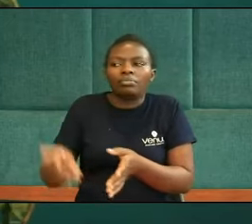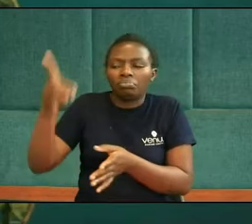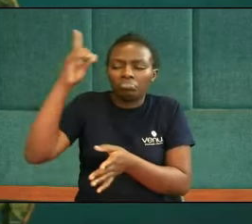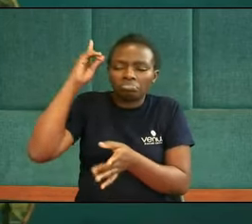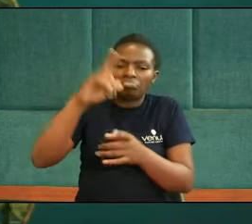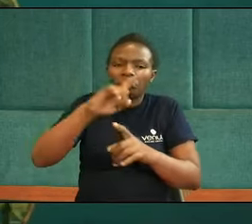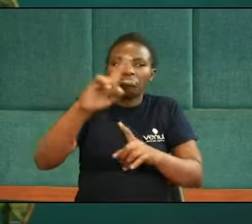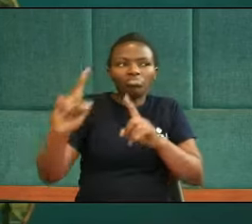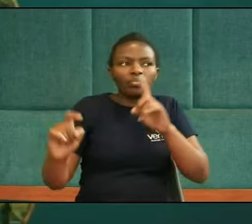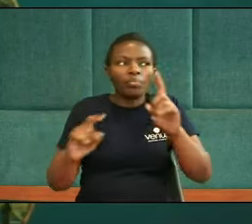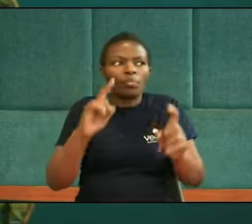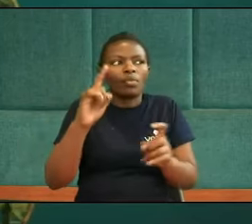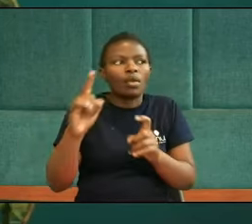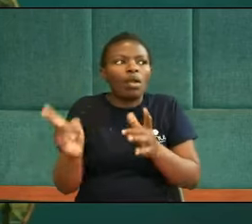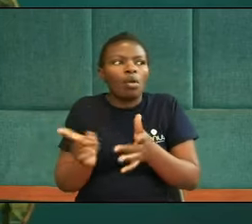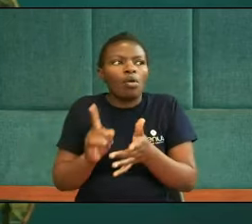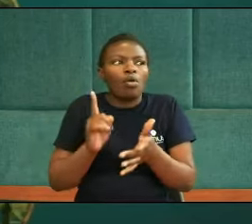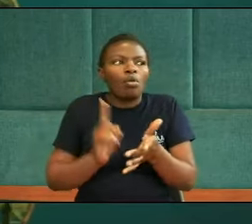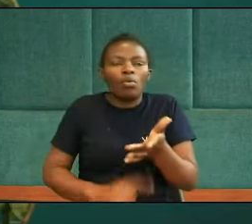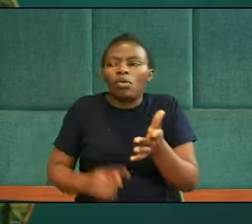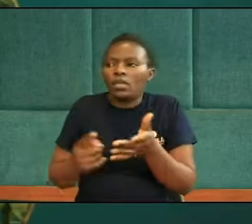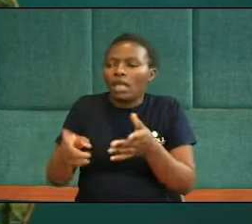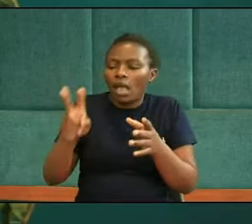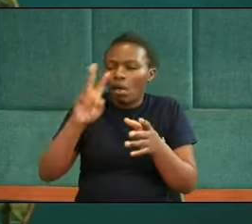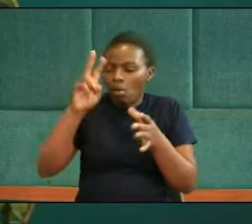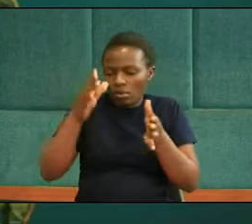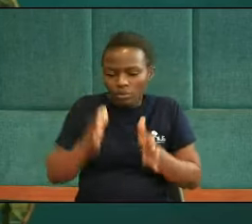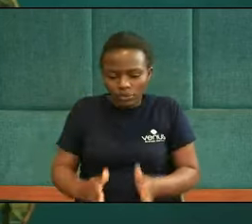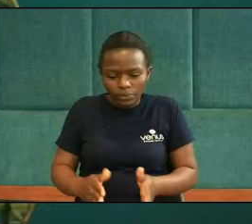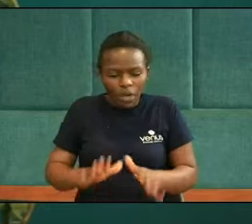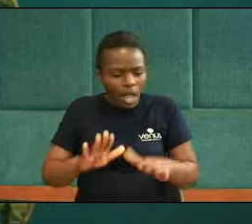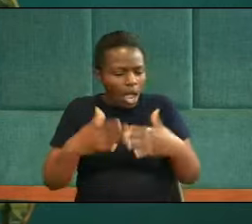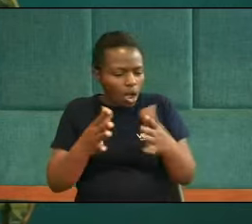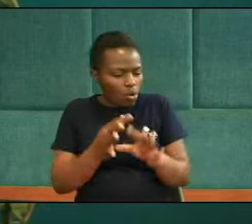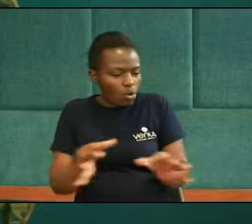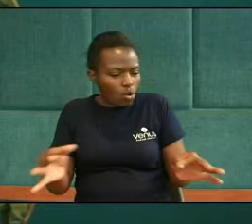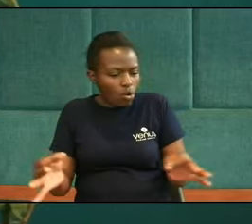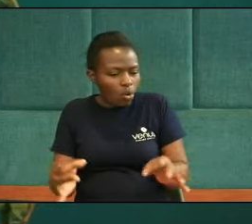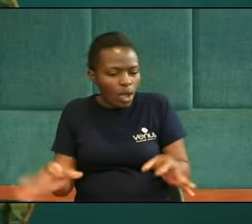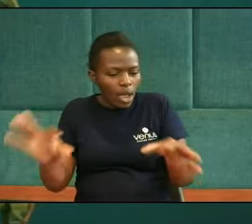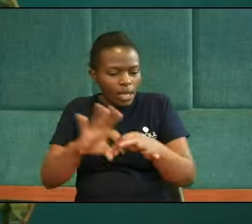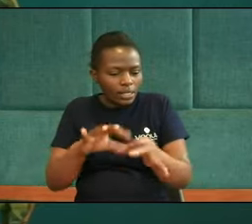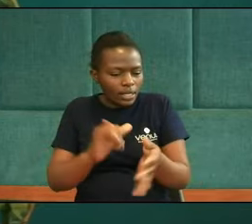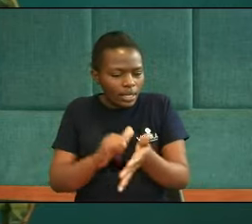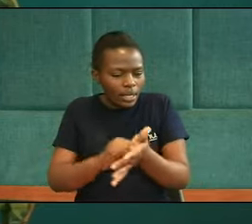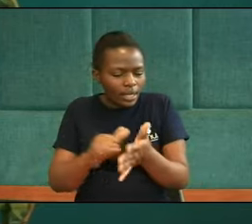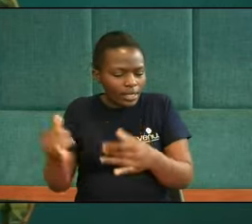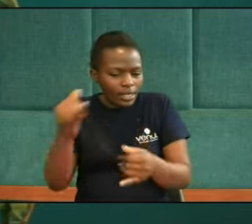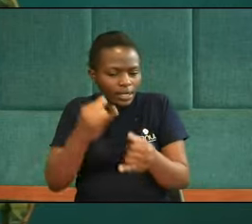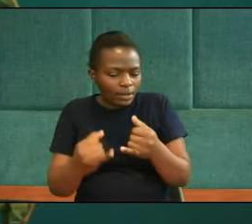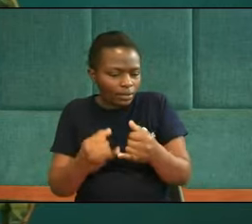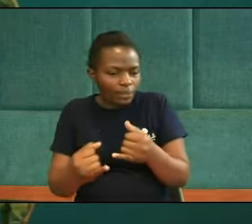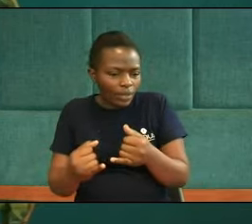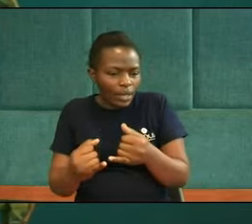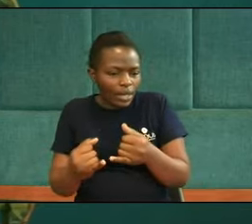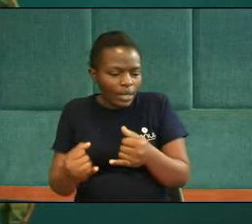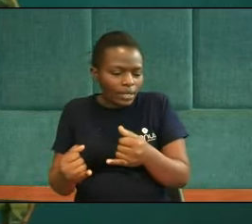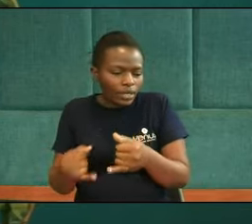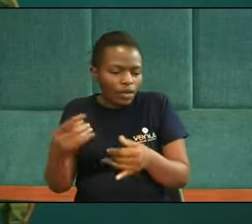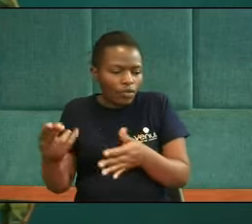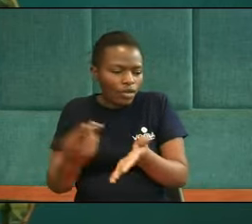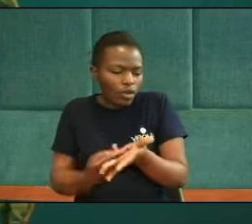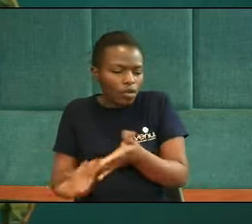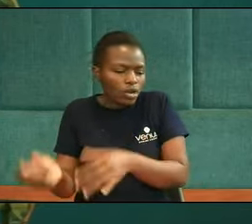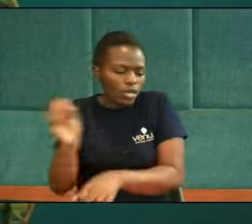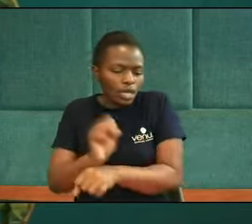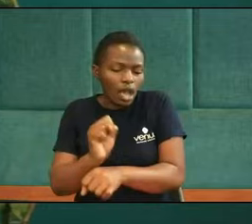water He asks How long How long until that sanctuary is cleansed And he's told 2,300